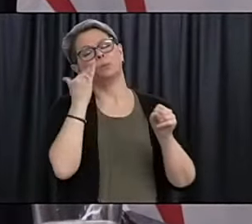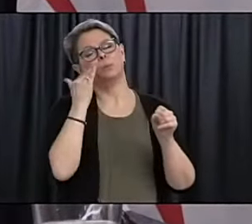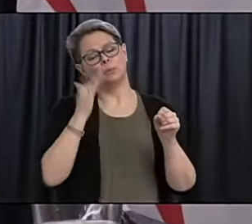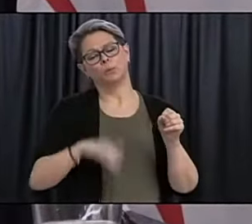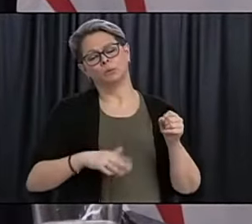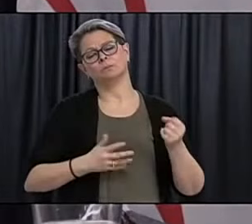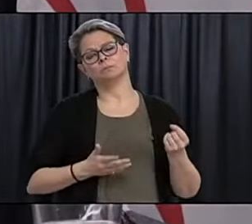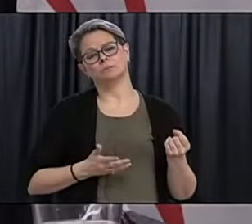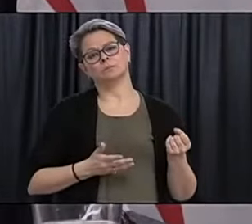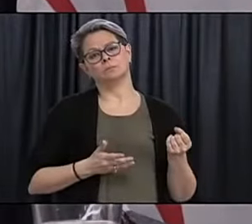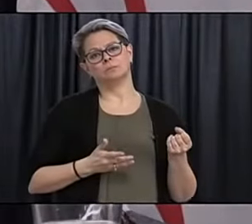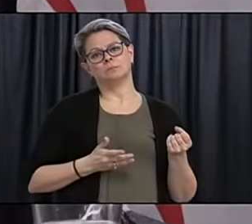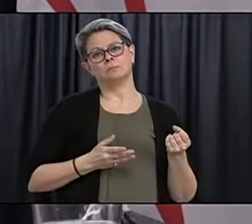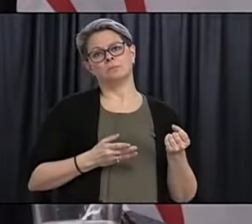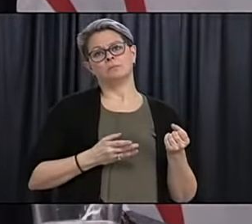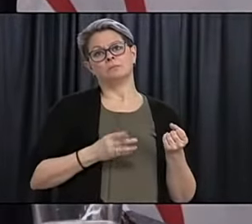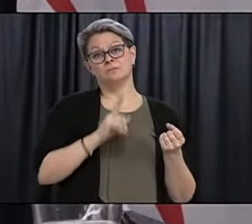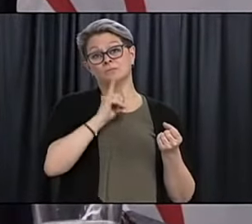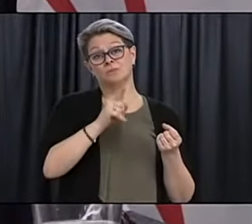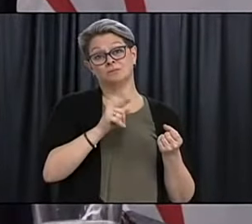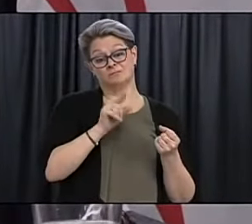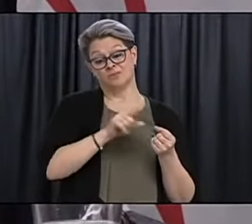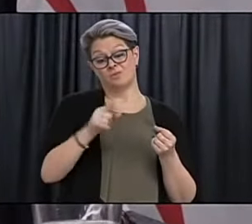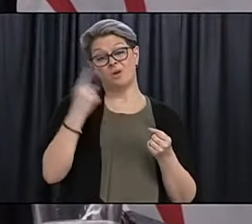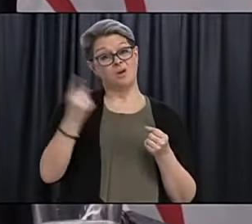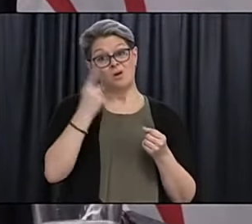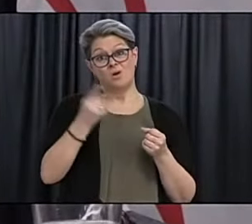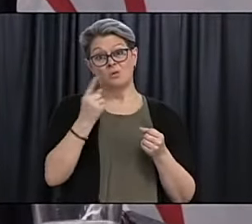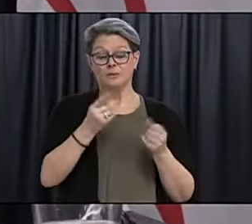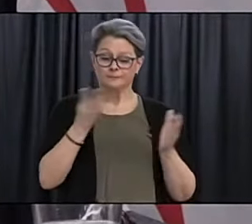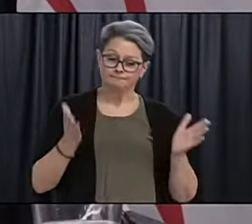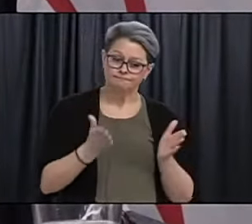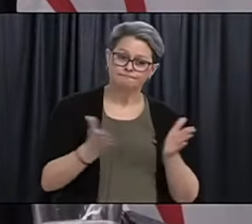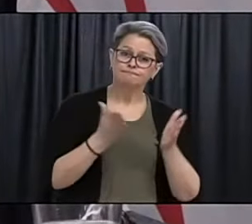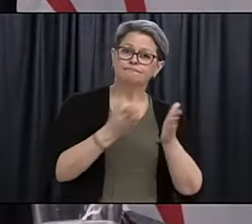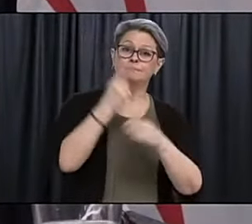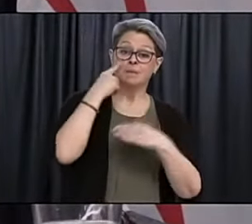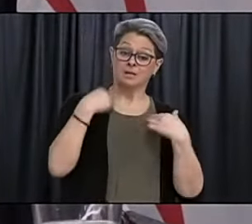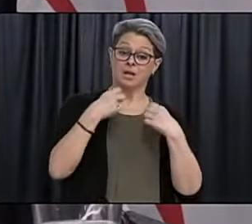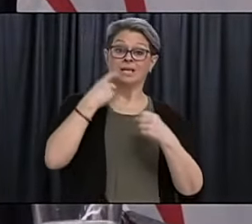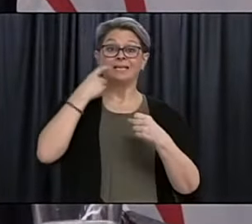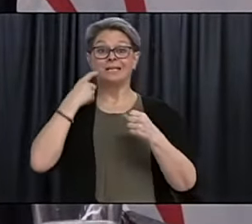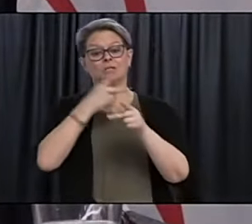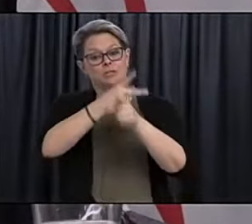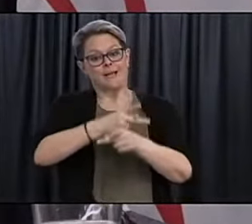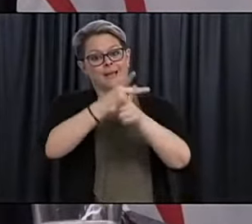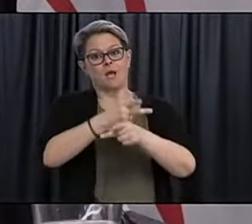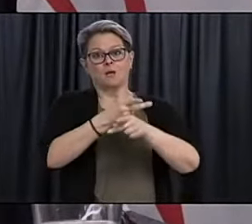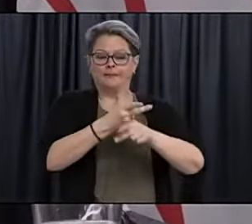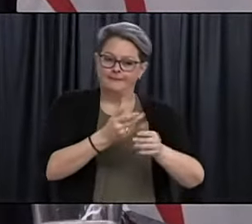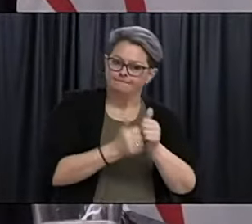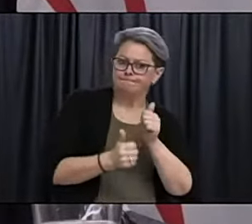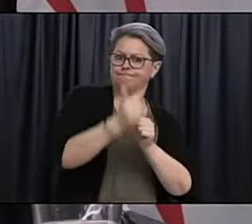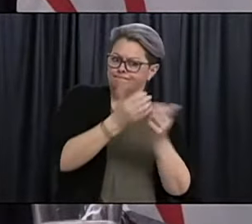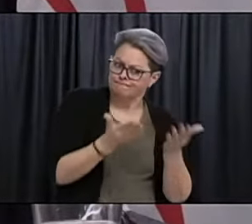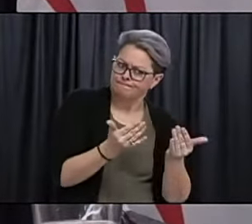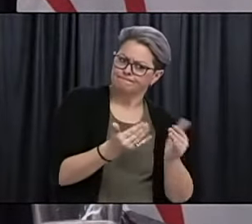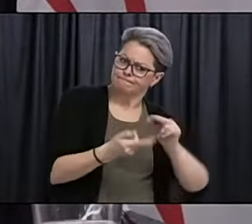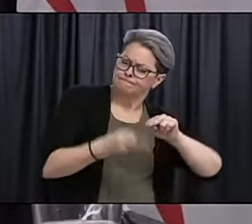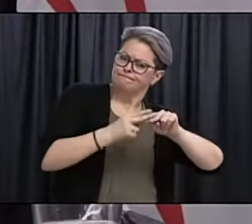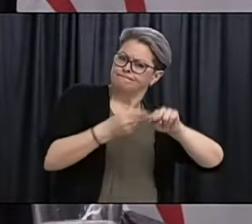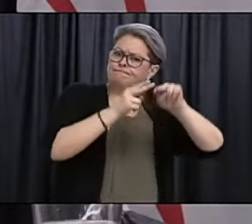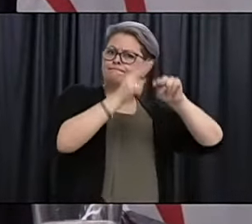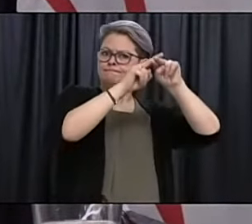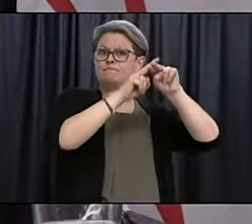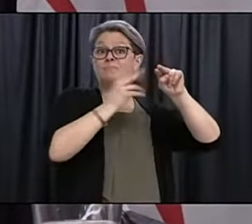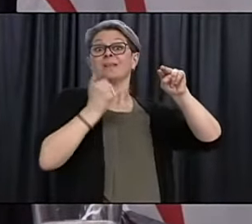Um, we've always been committed to advancing mental health and addictions care within the province and will continue to do so at an accelerated rate now